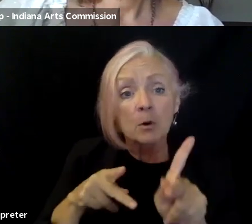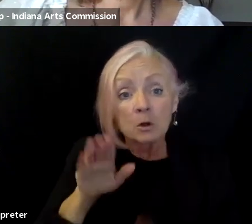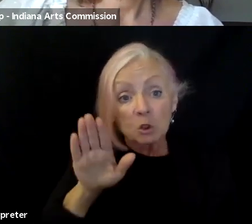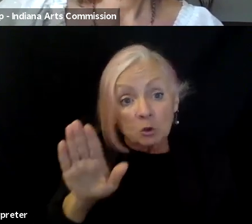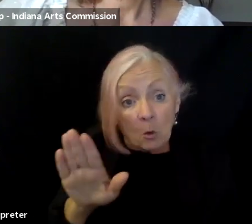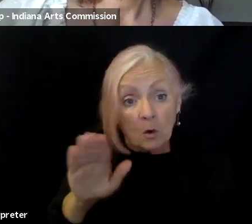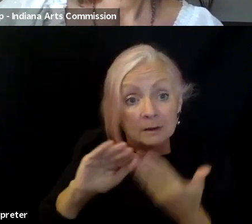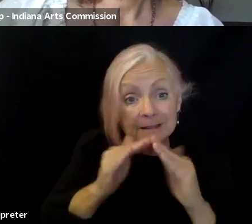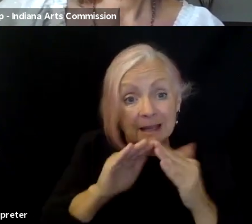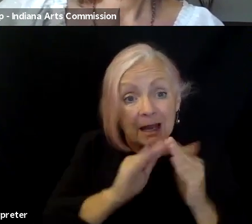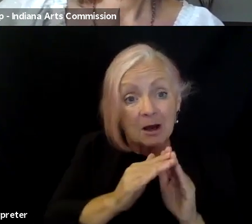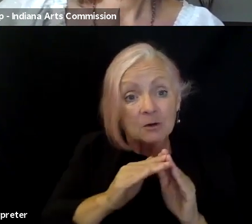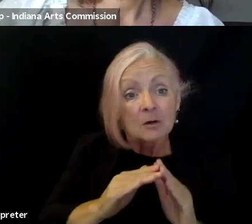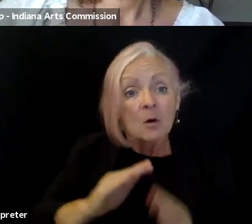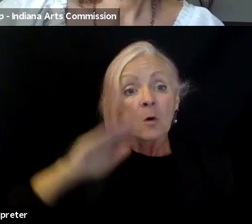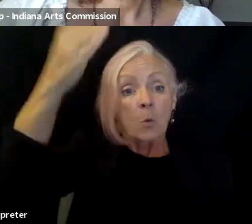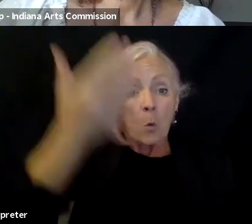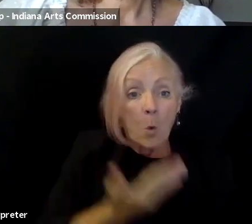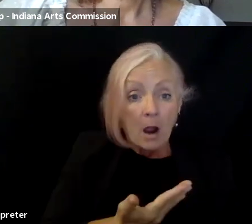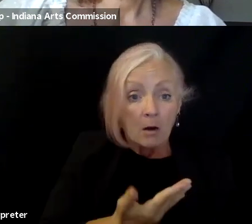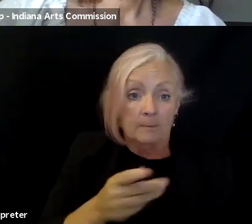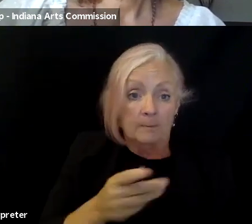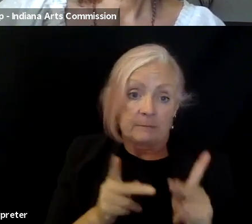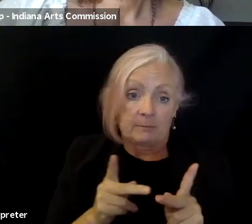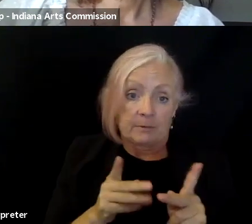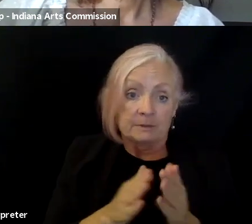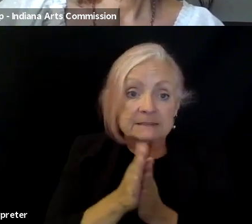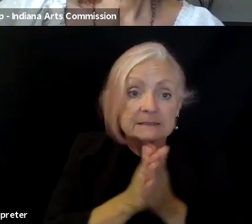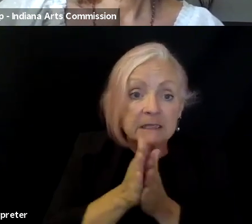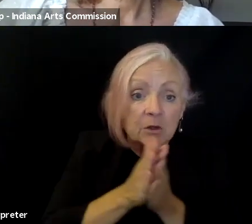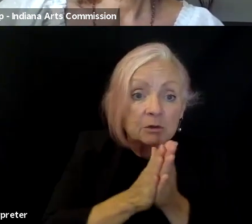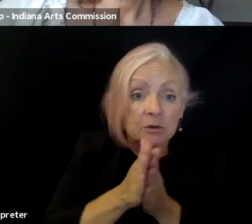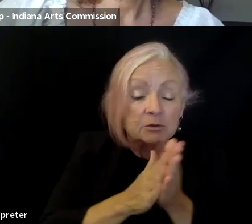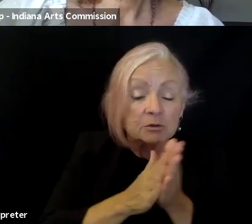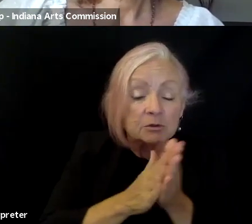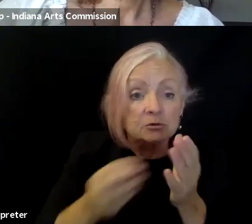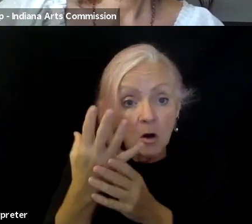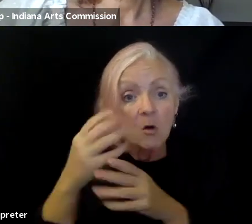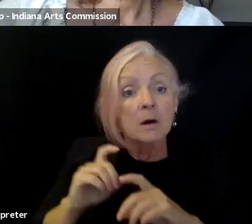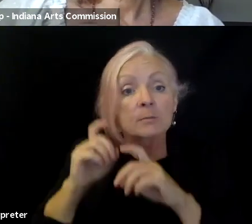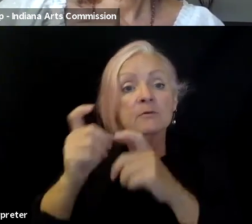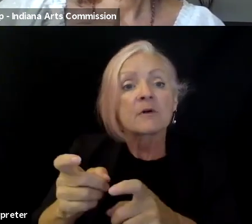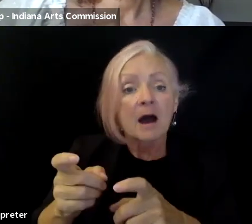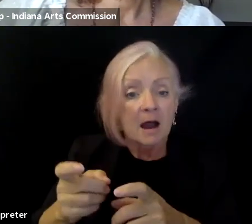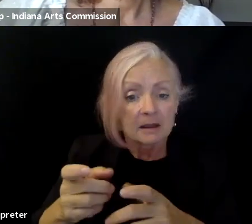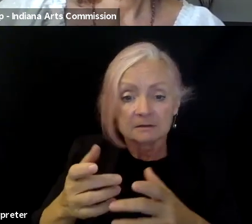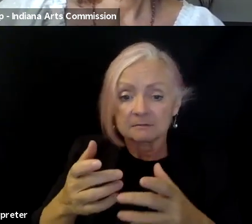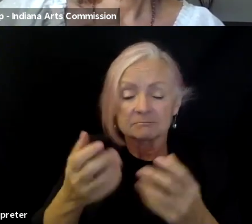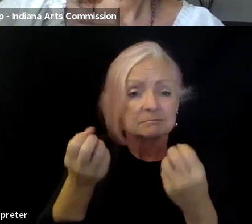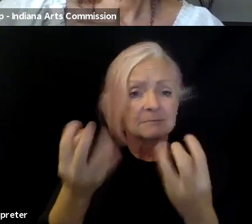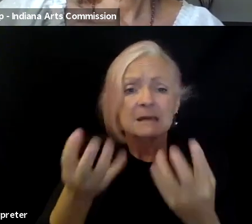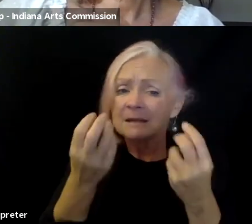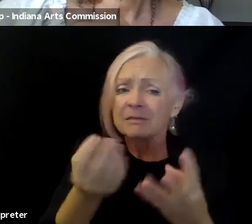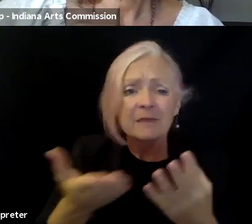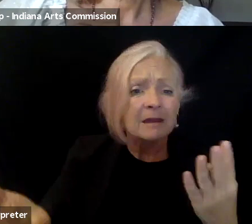eager to, to grow and provide, um, so many things and comforts for the communities. And the, you